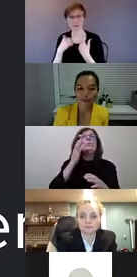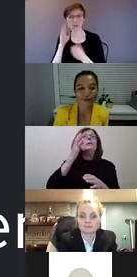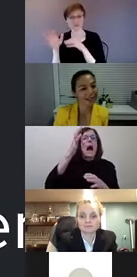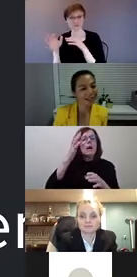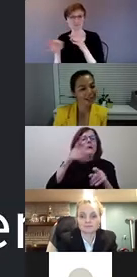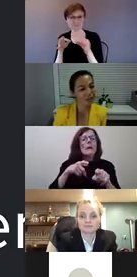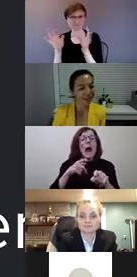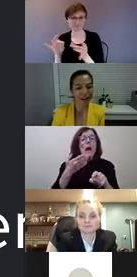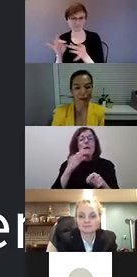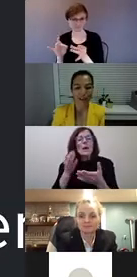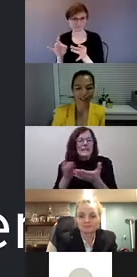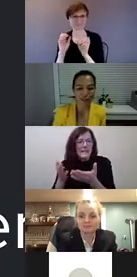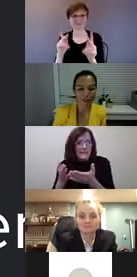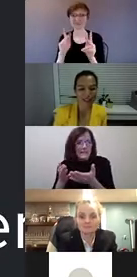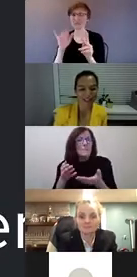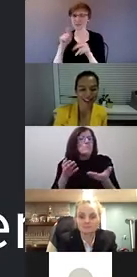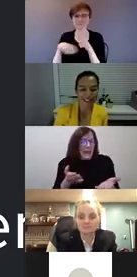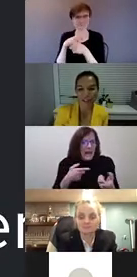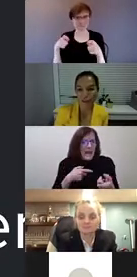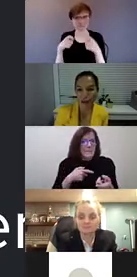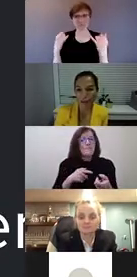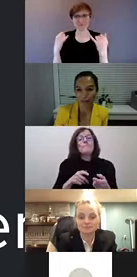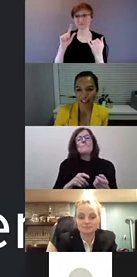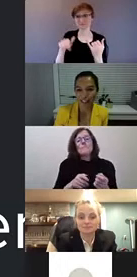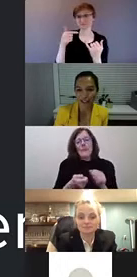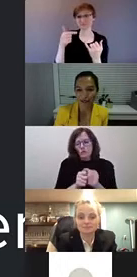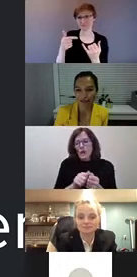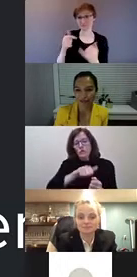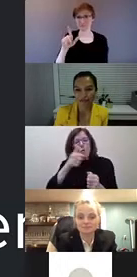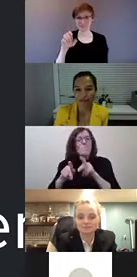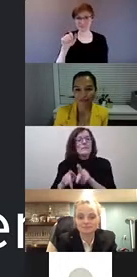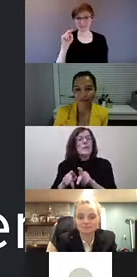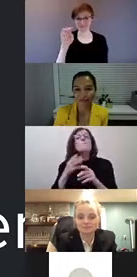it for that. And with that, I'll pass to Leanne, and with that, thank you.